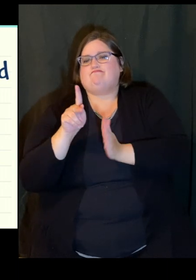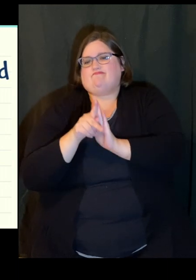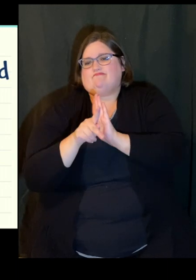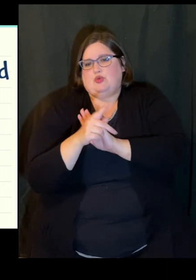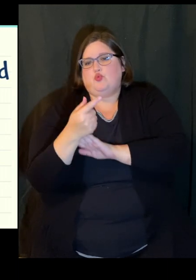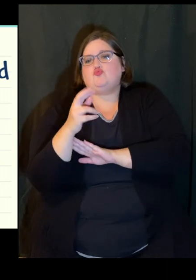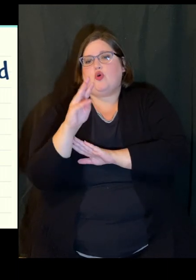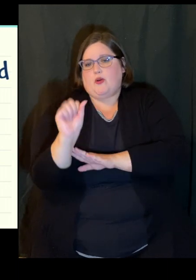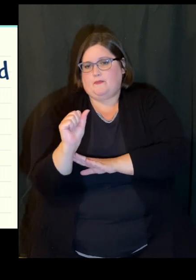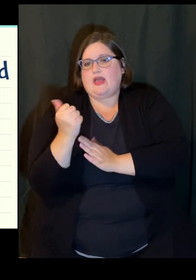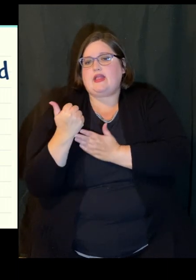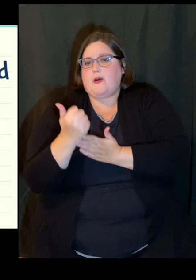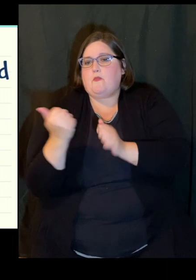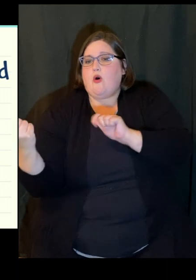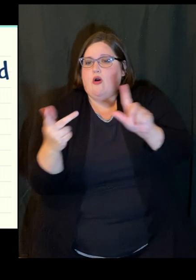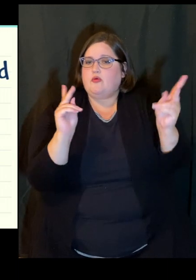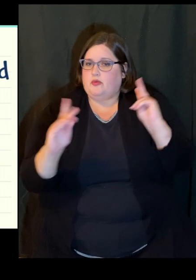hands?